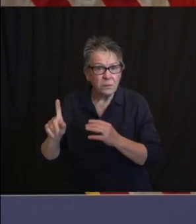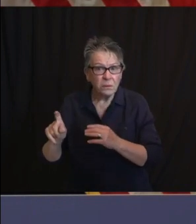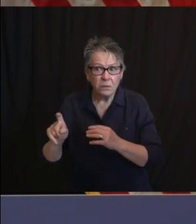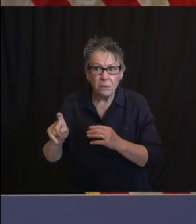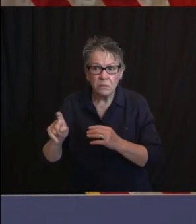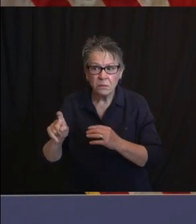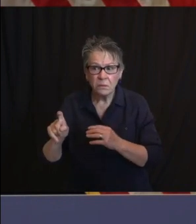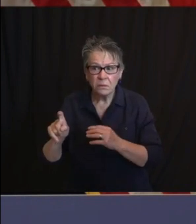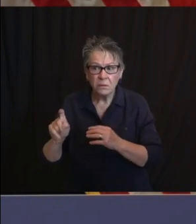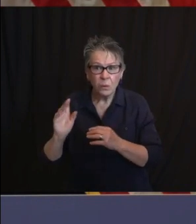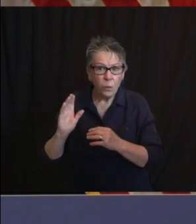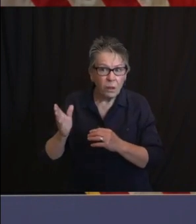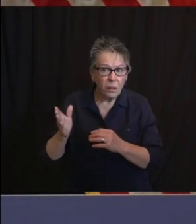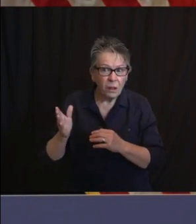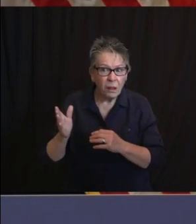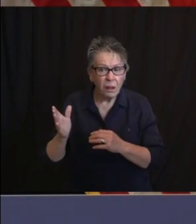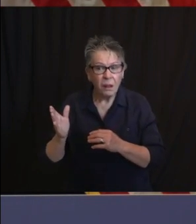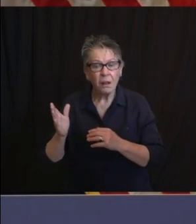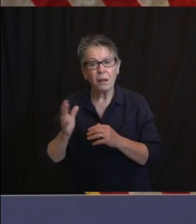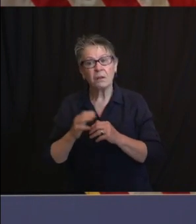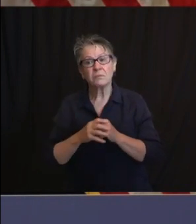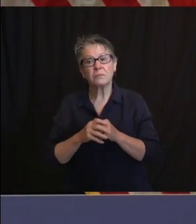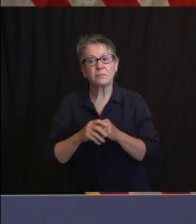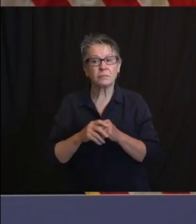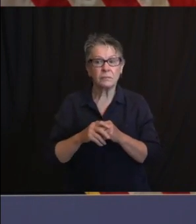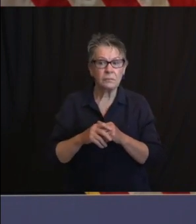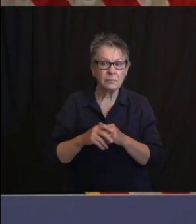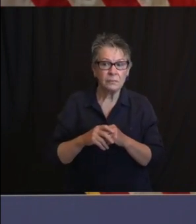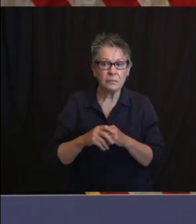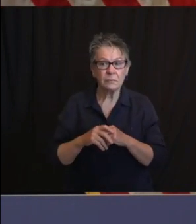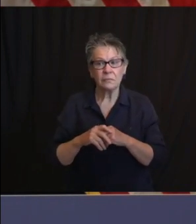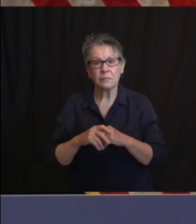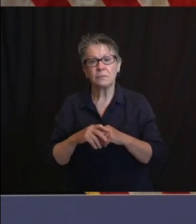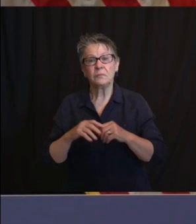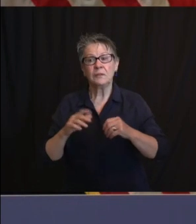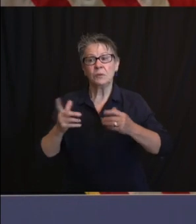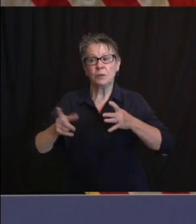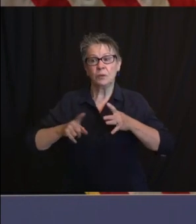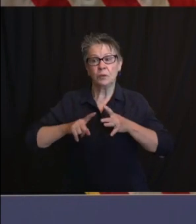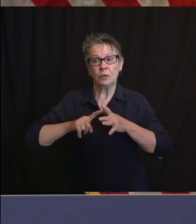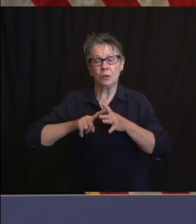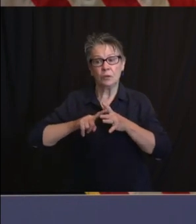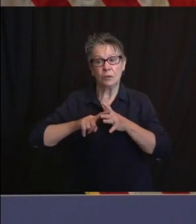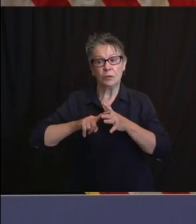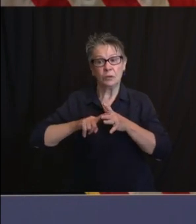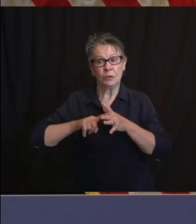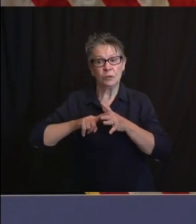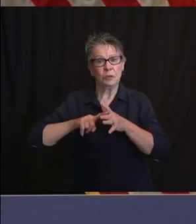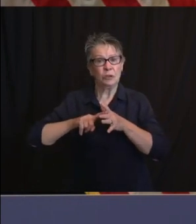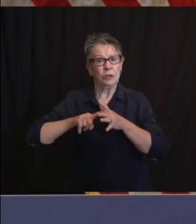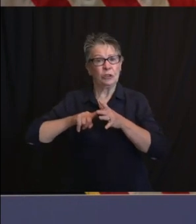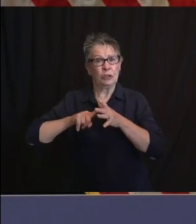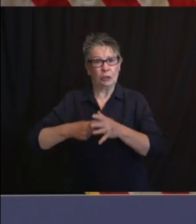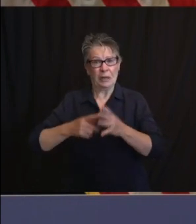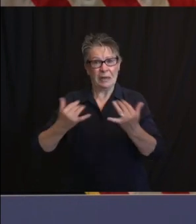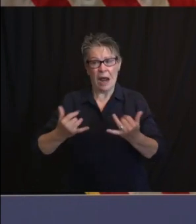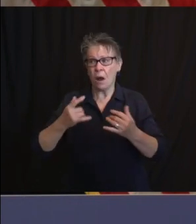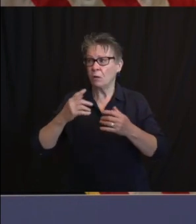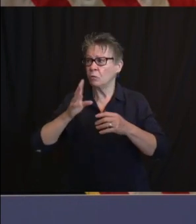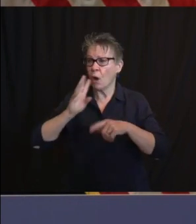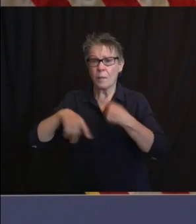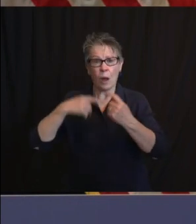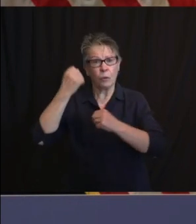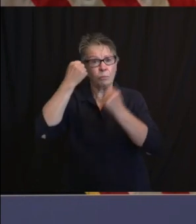concerned about people's health. Again, we're not out there protesting when the nail salon's going to open. Please, if you own a nail salon, don't come at me.